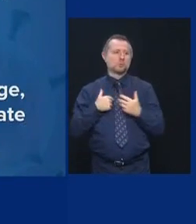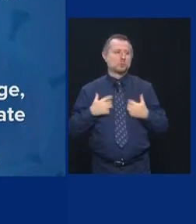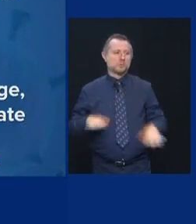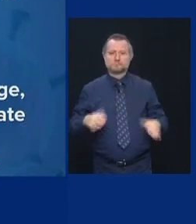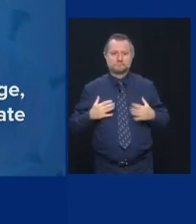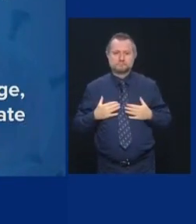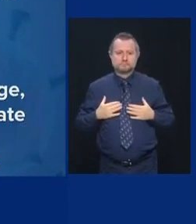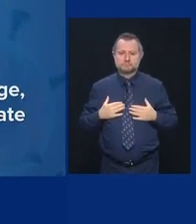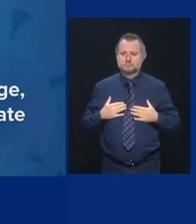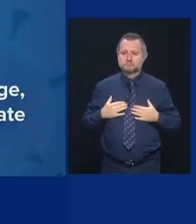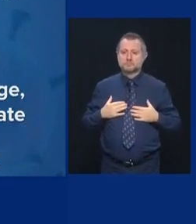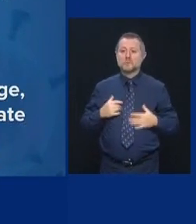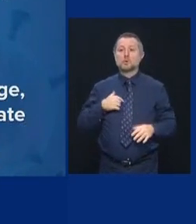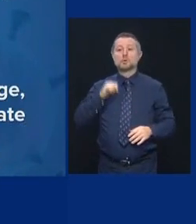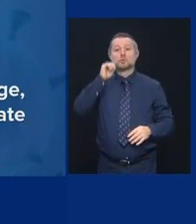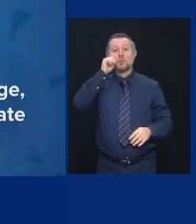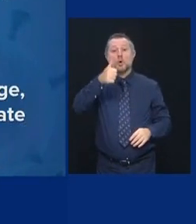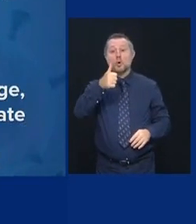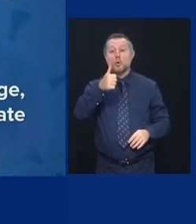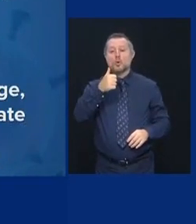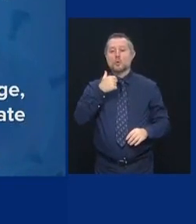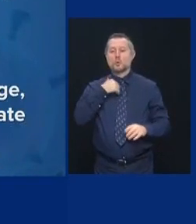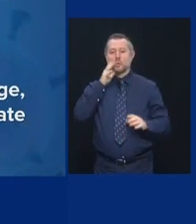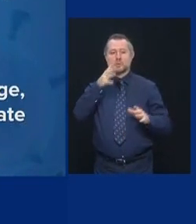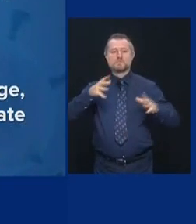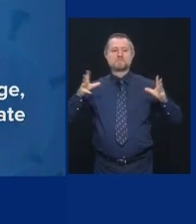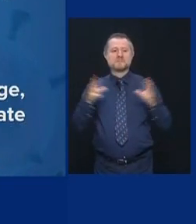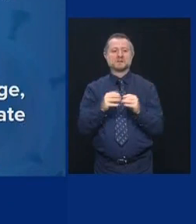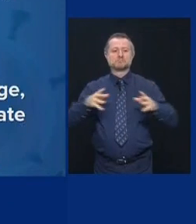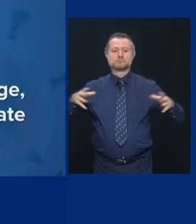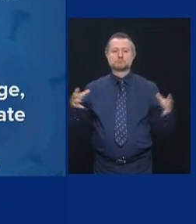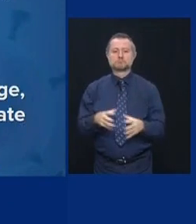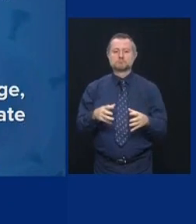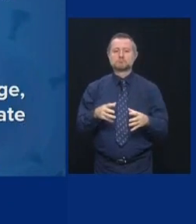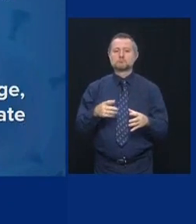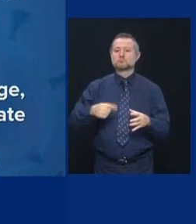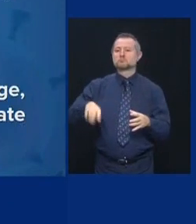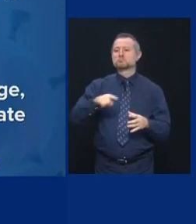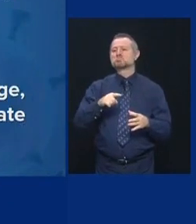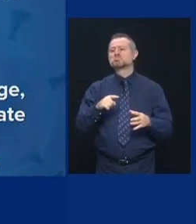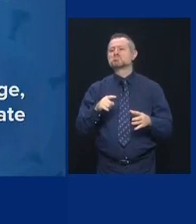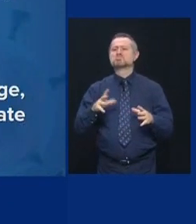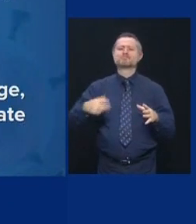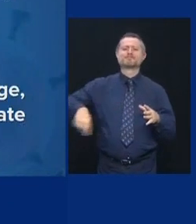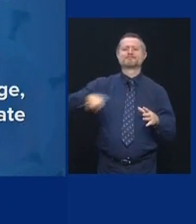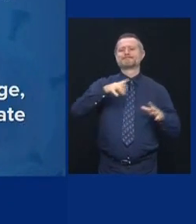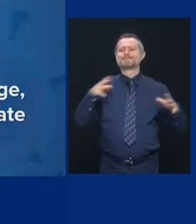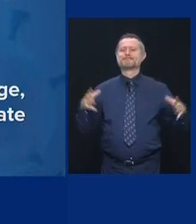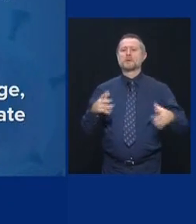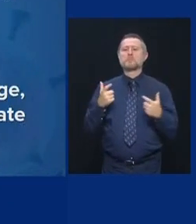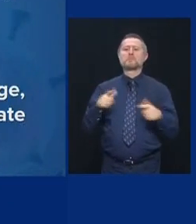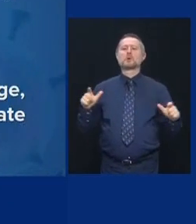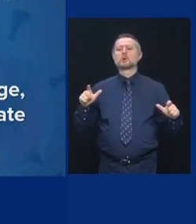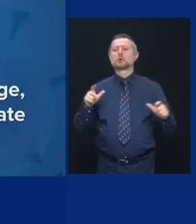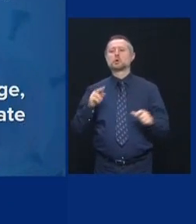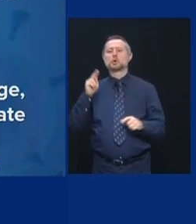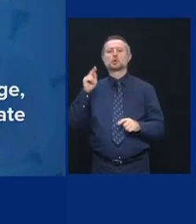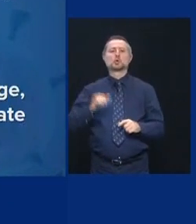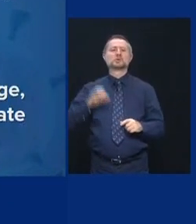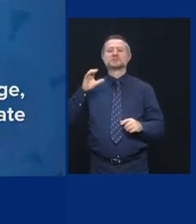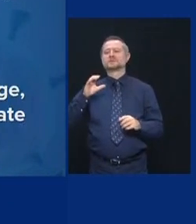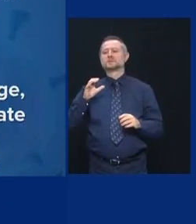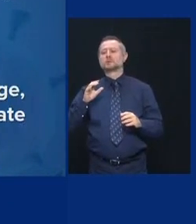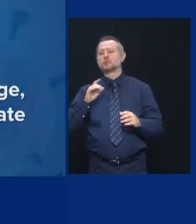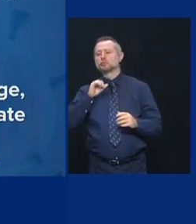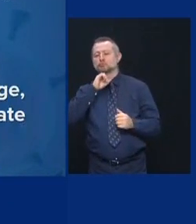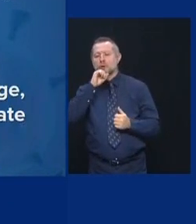Tomorrow I'm going to meet with the larger congregations, New York City, Rockland,